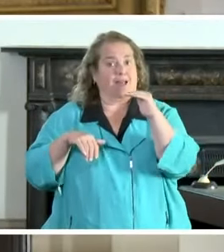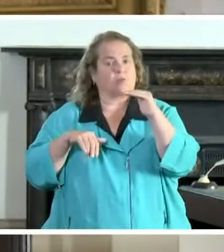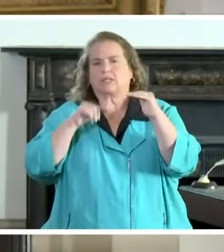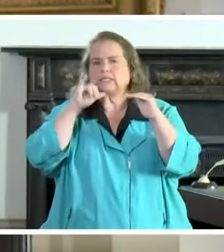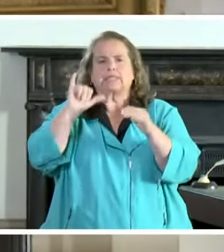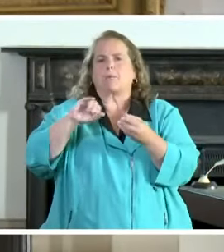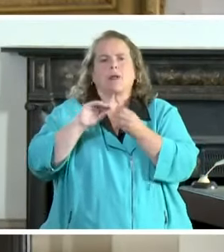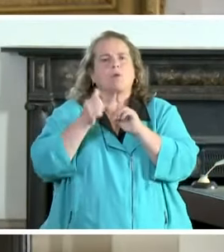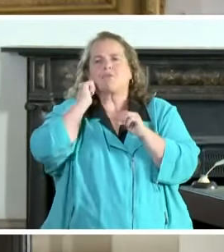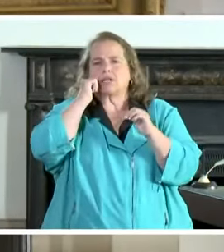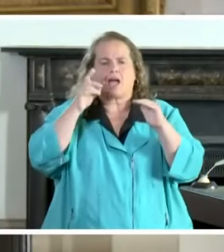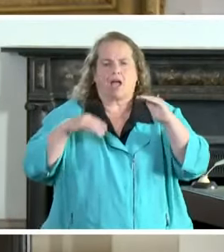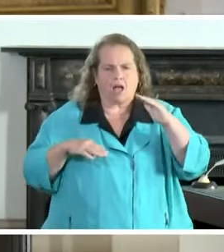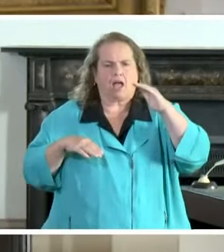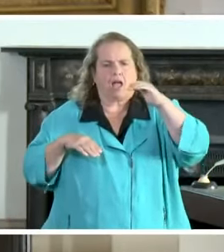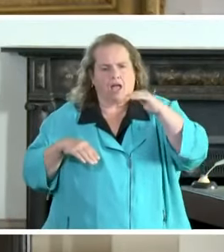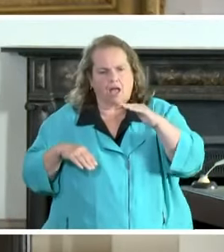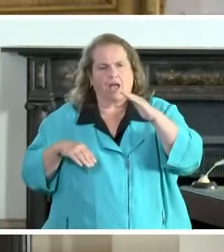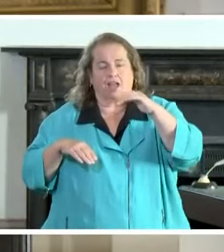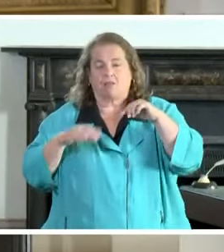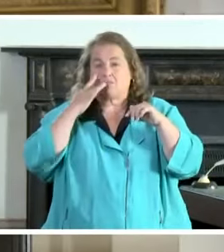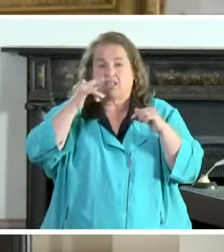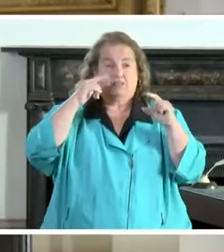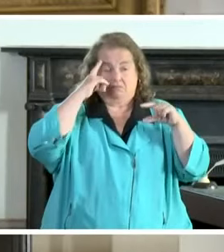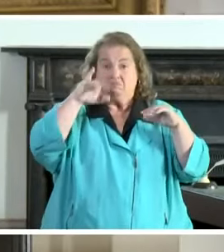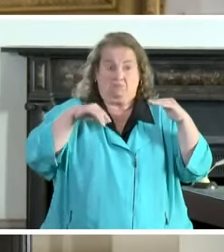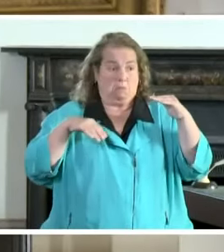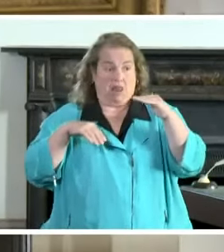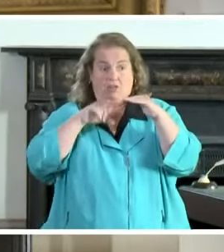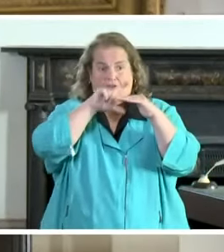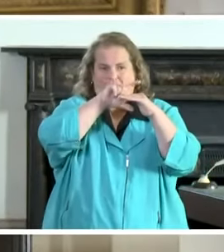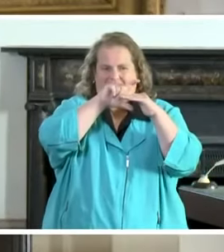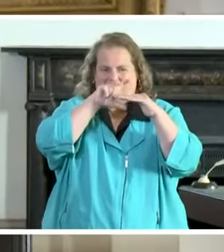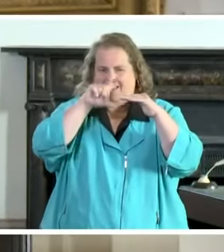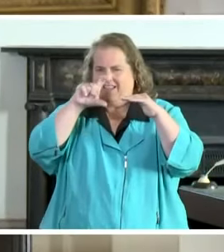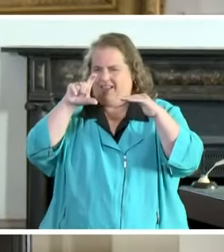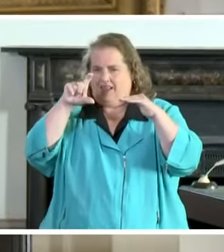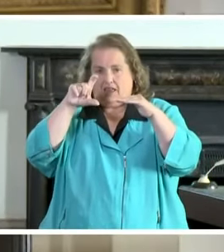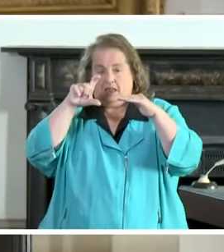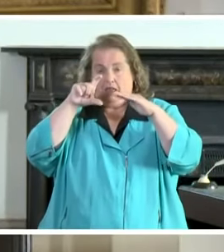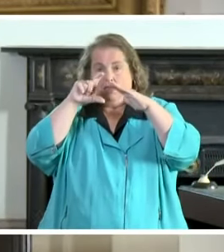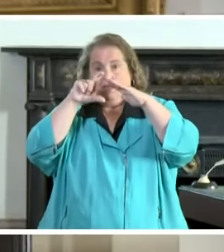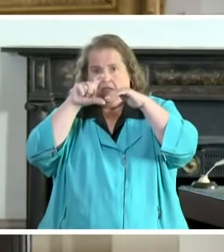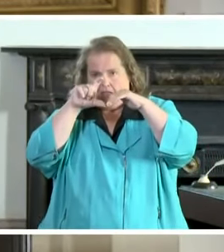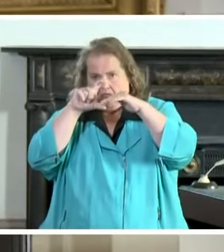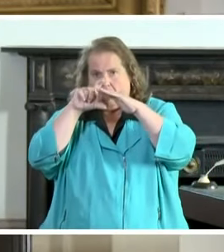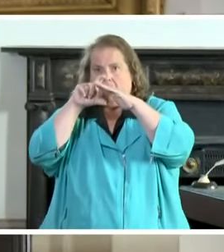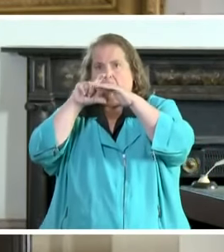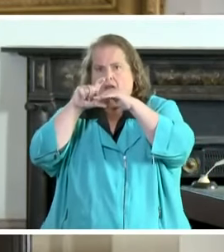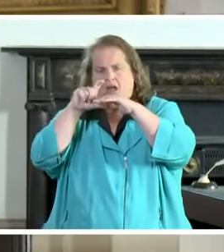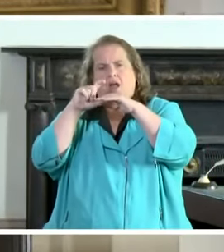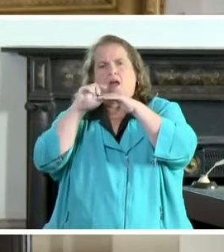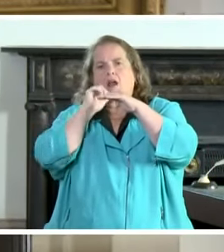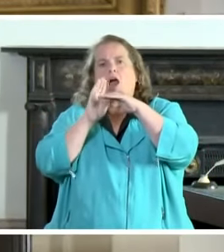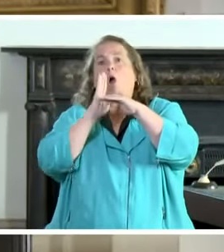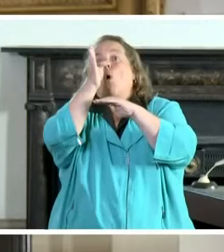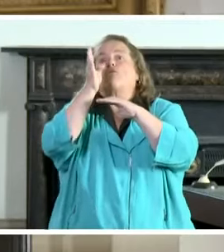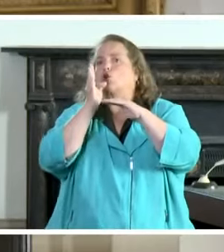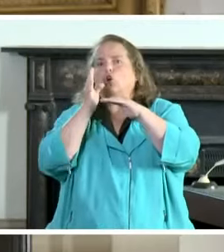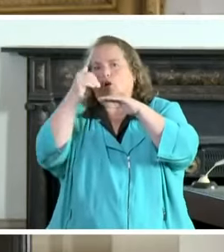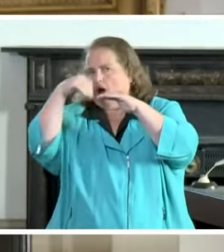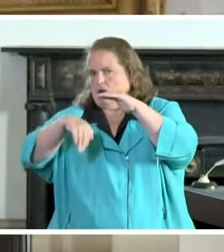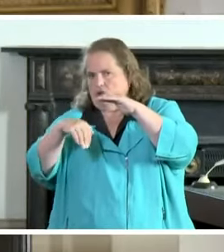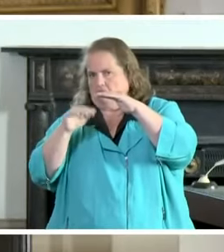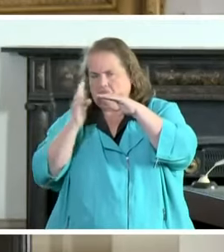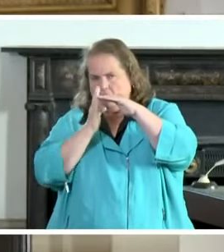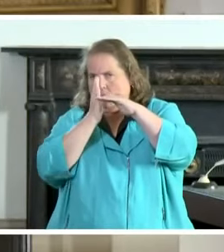means we're going to go up and down within a range and as long as we can stay within that range meaning that